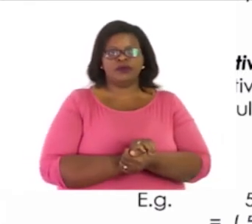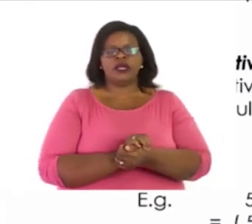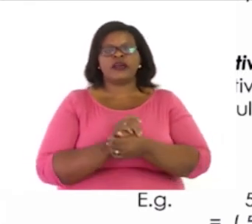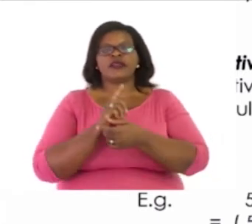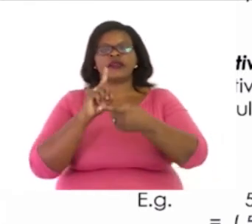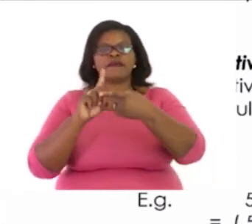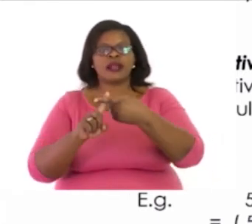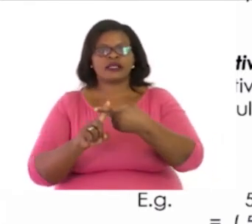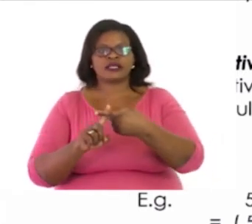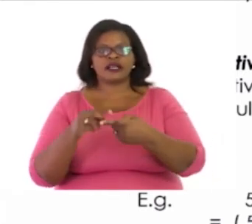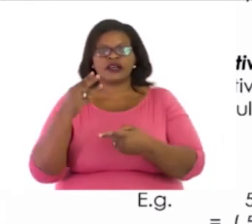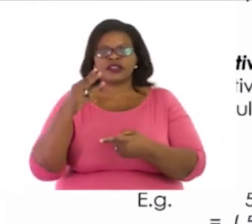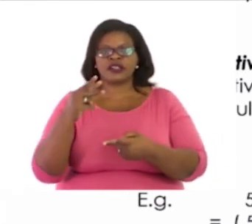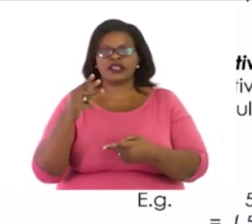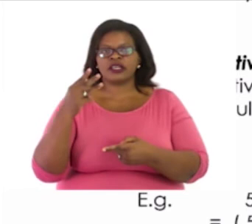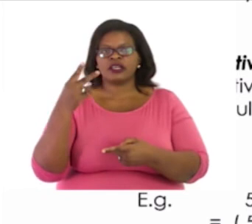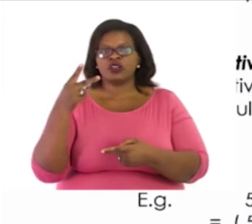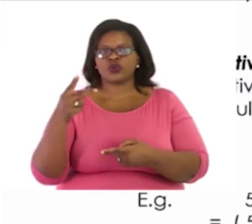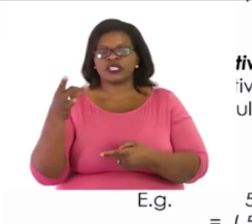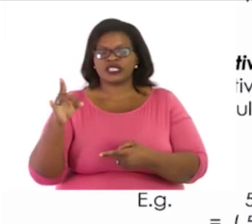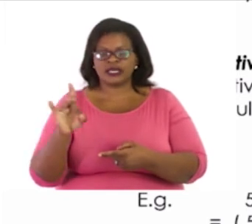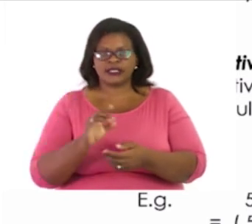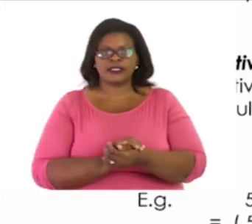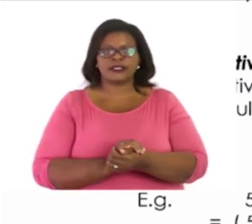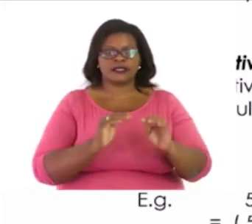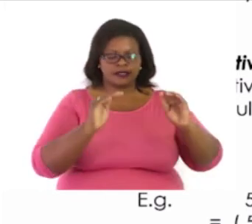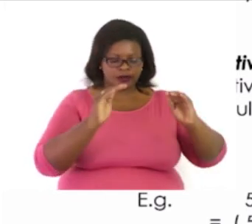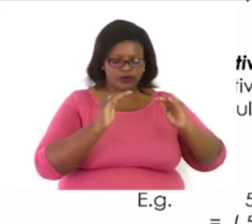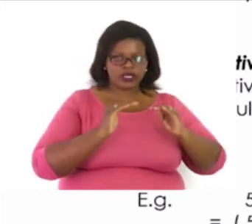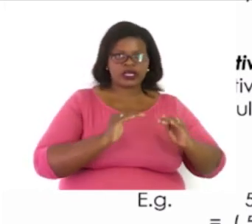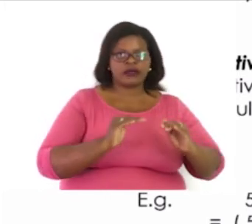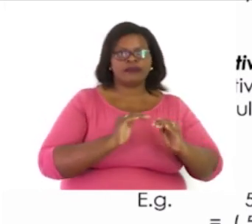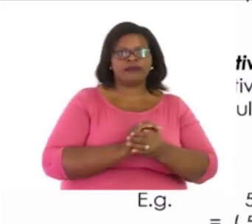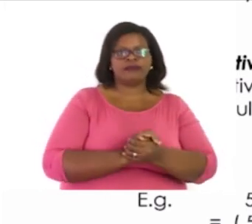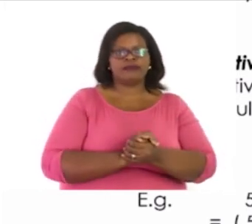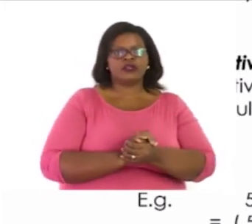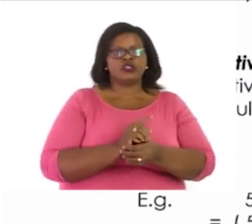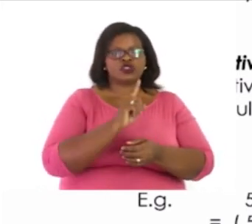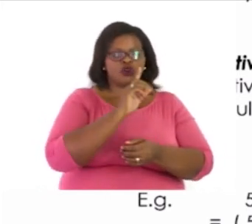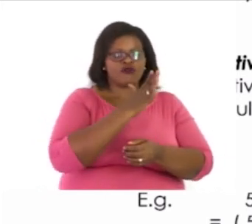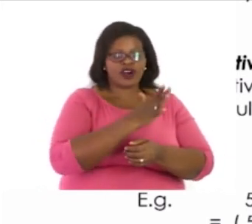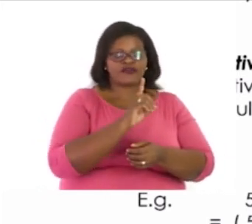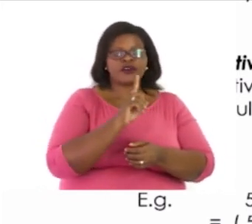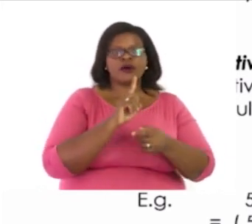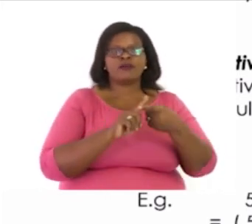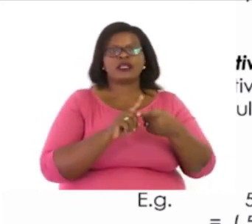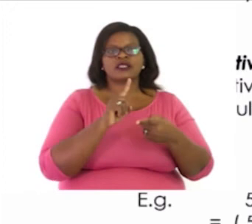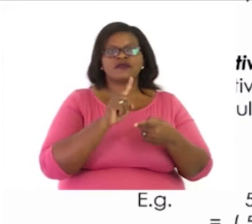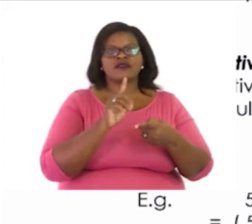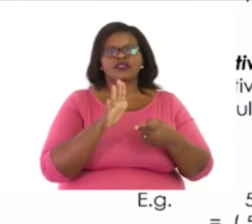plus 328. 5 plus 15, if I add it together,